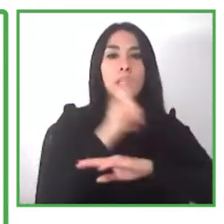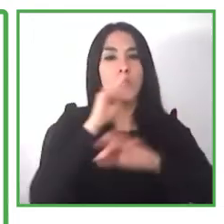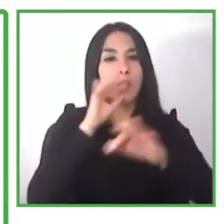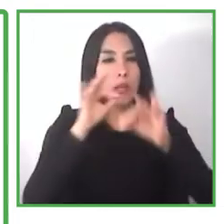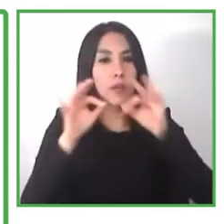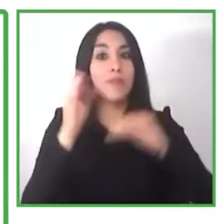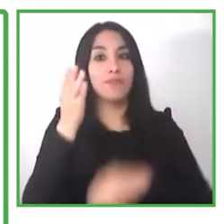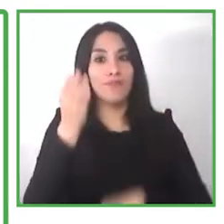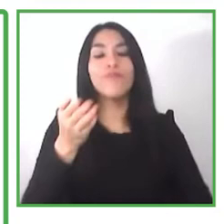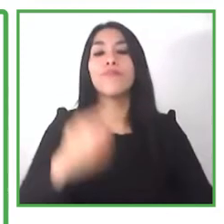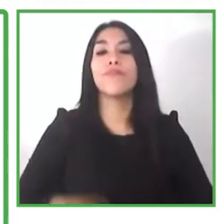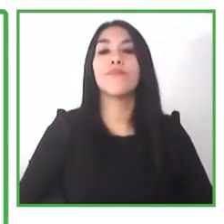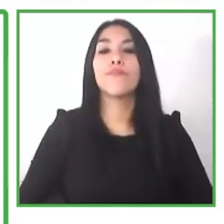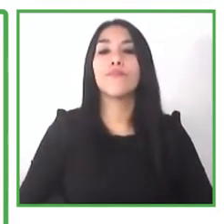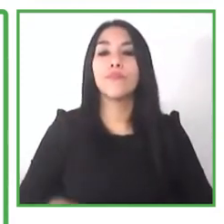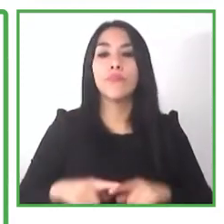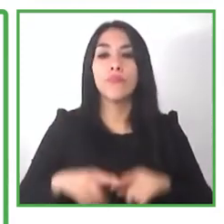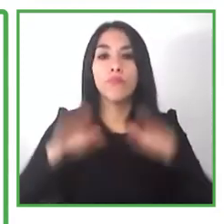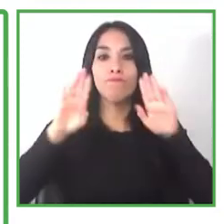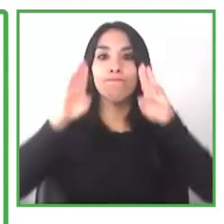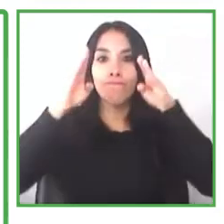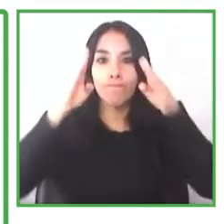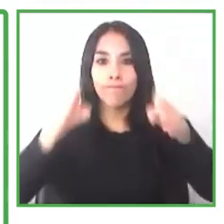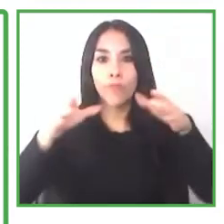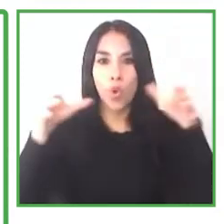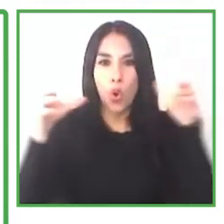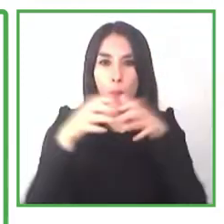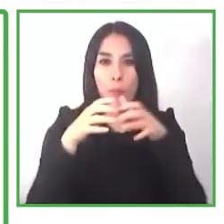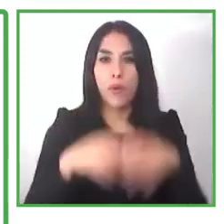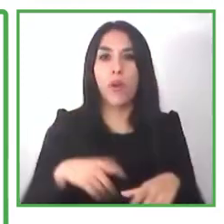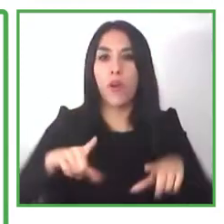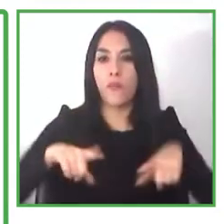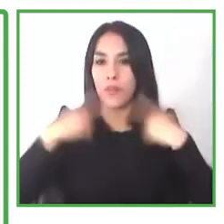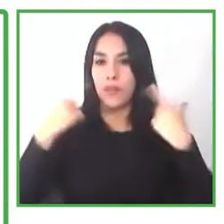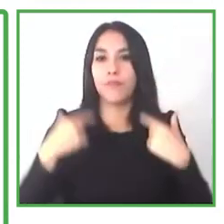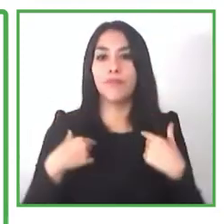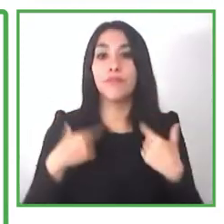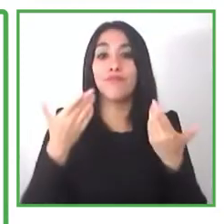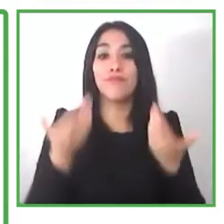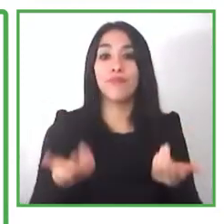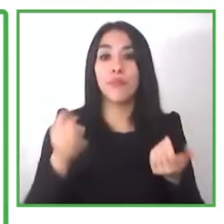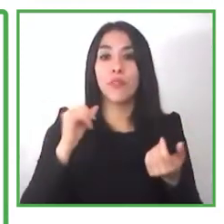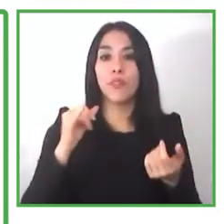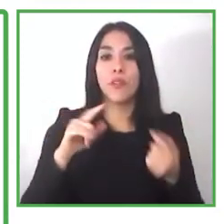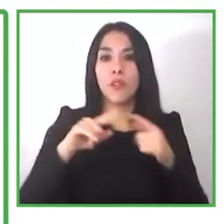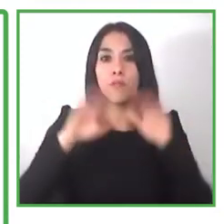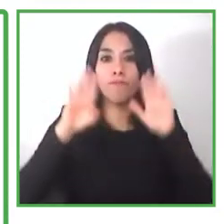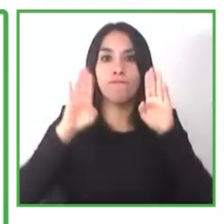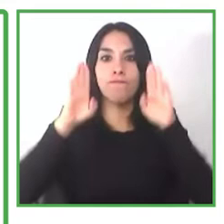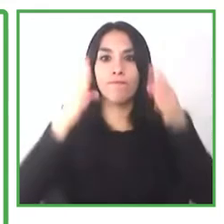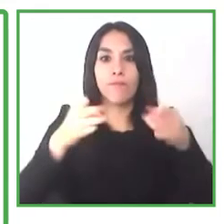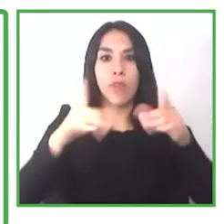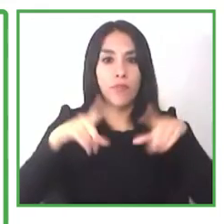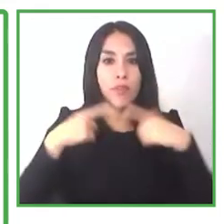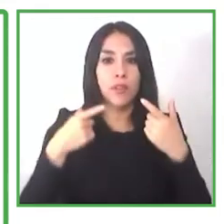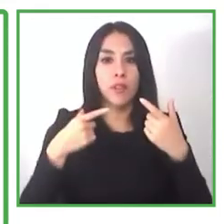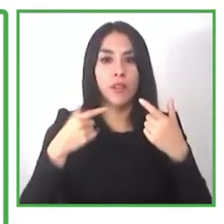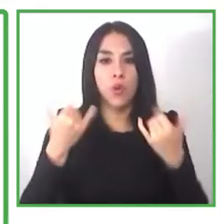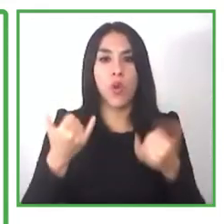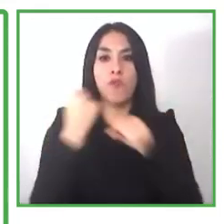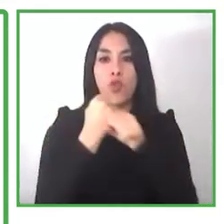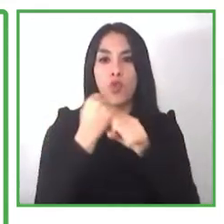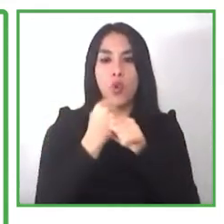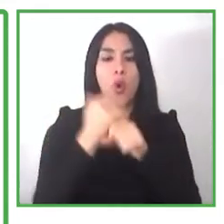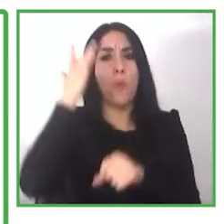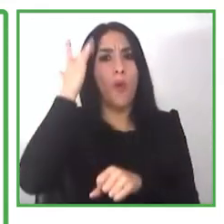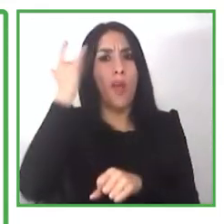focus on uh work readiness because you can't get to the the point of living independently unless you could